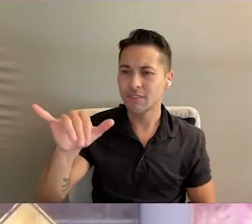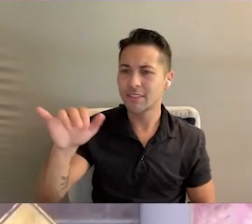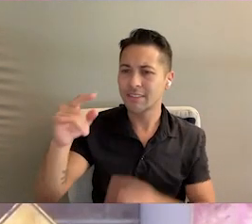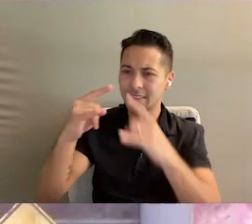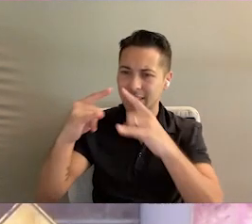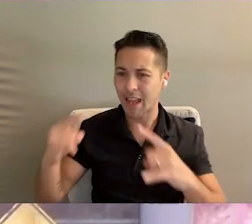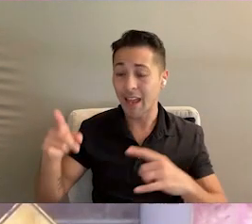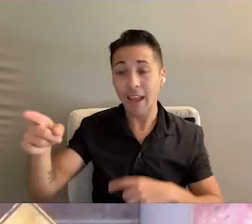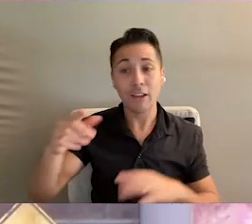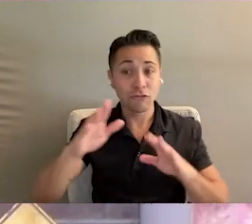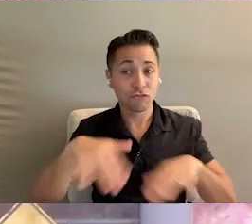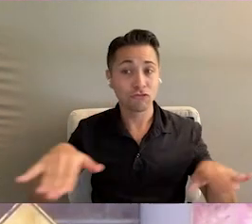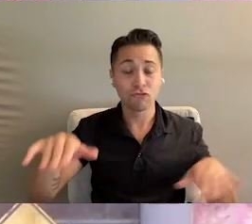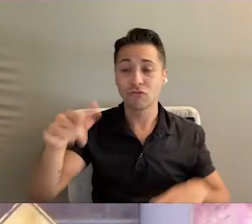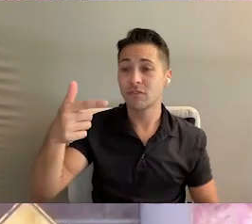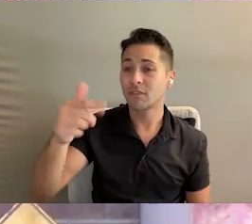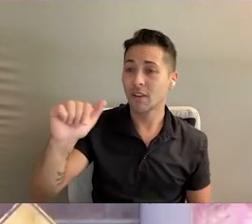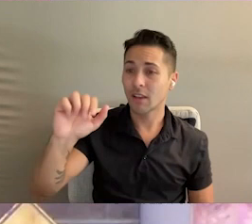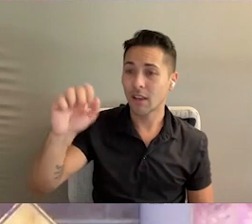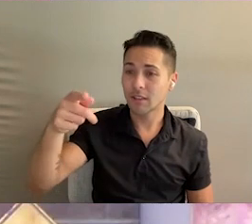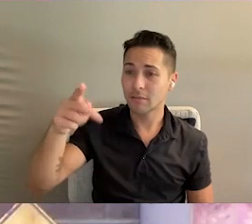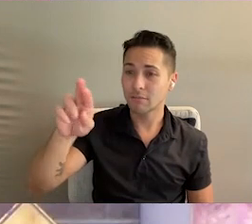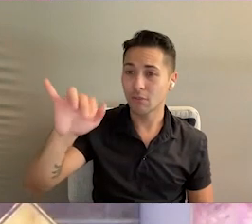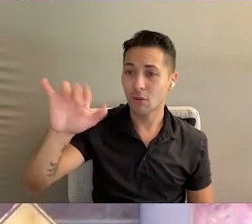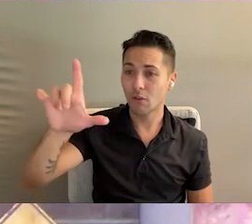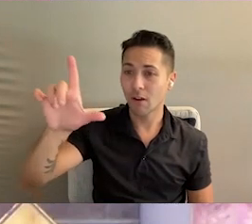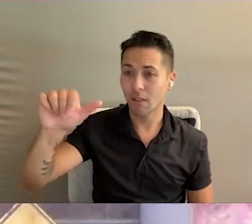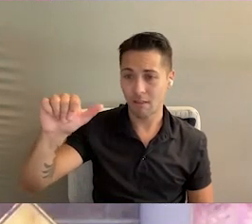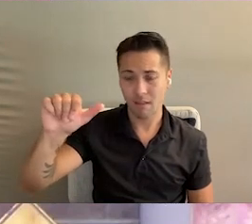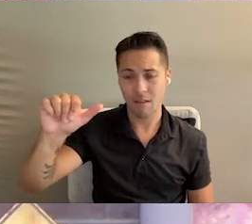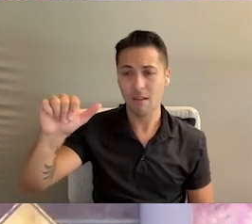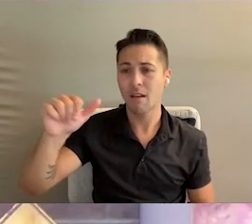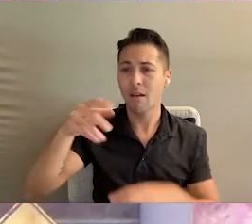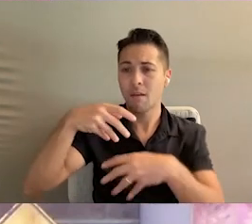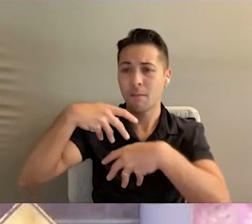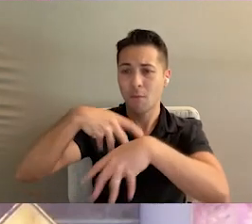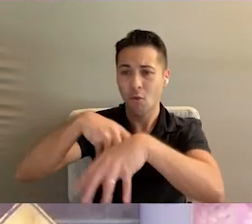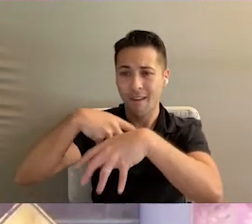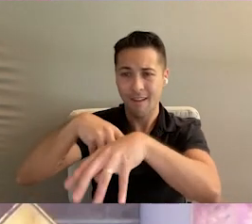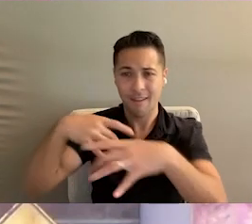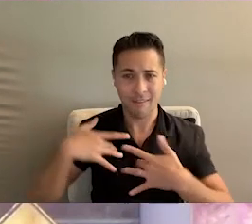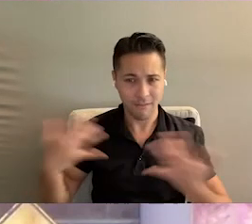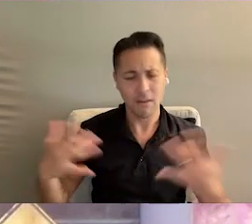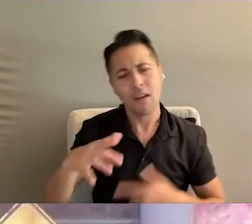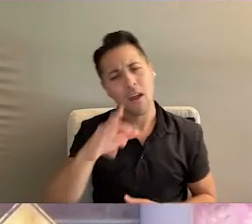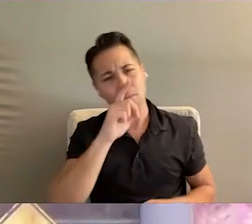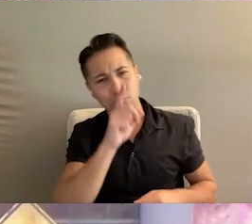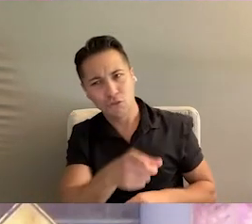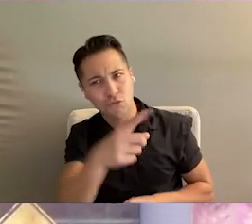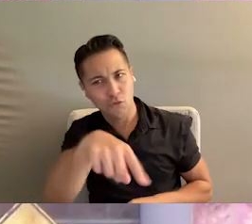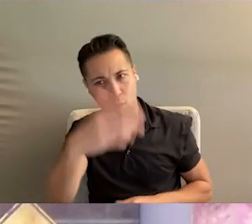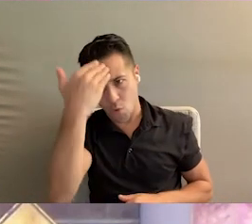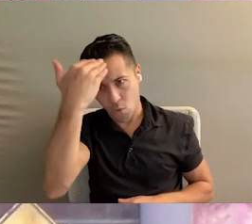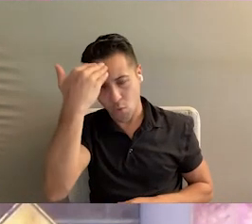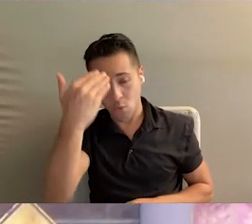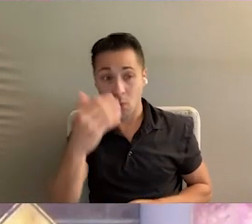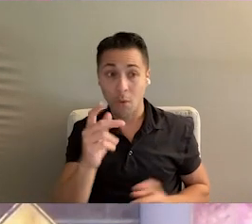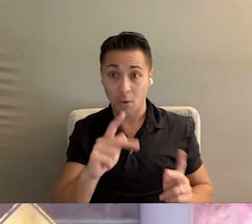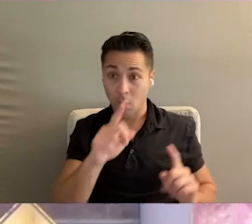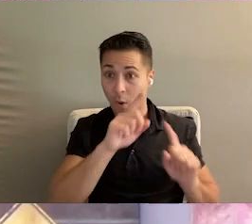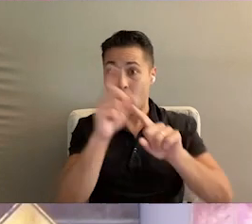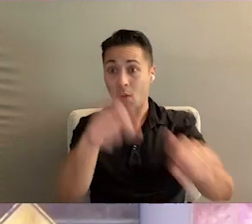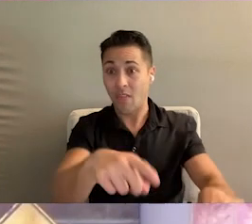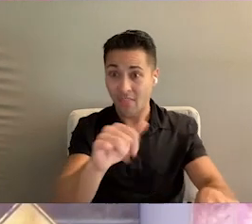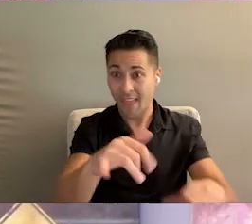the Children's Gasparilla Parade event. As I'm sure you all know, attending large events